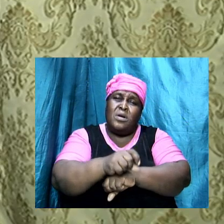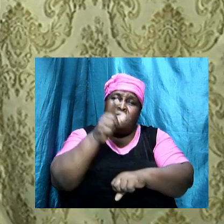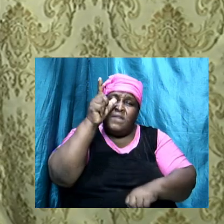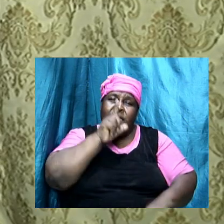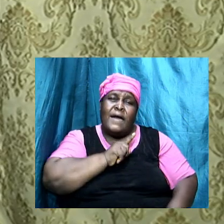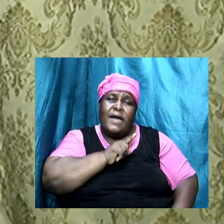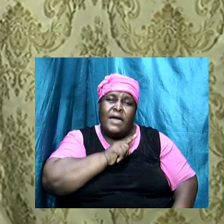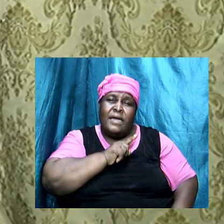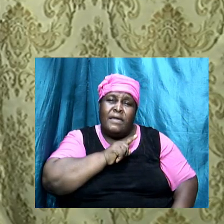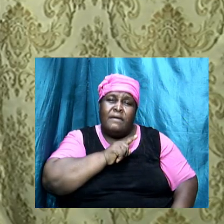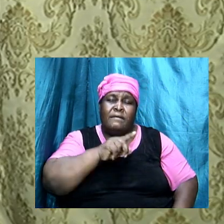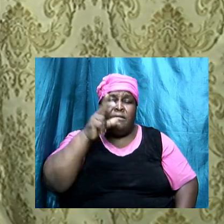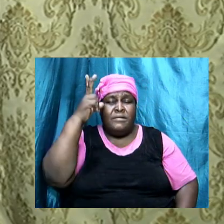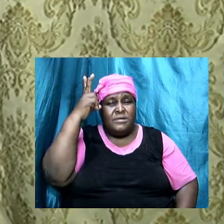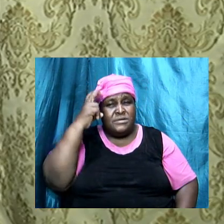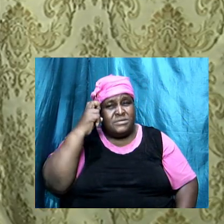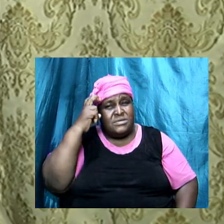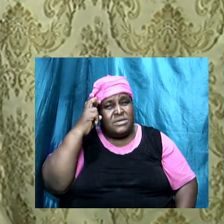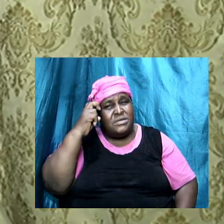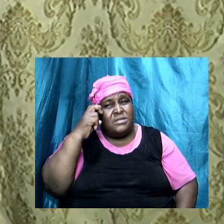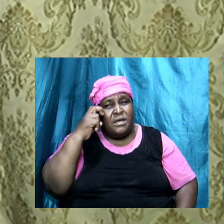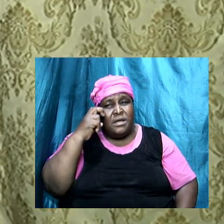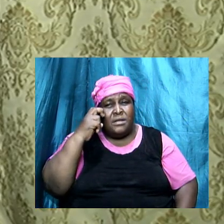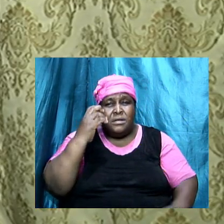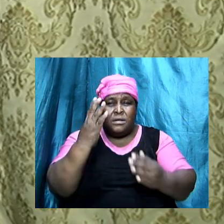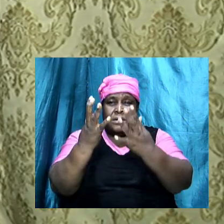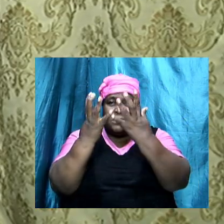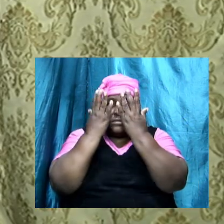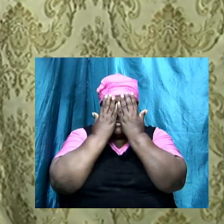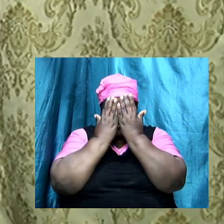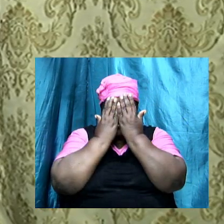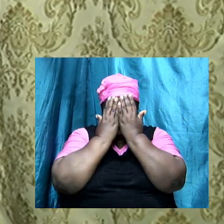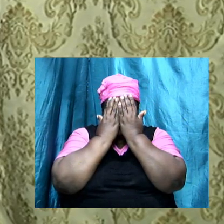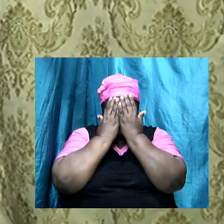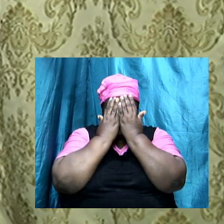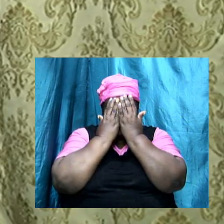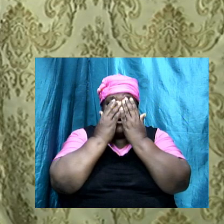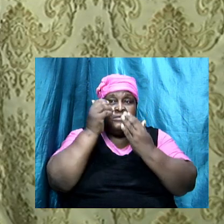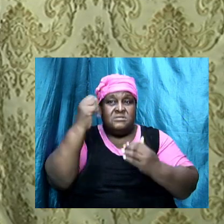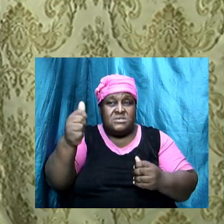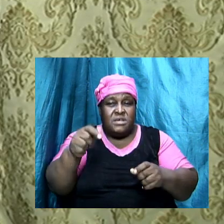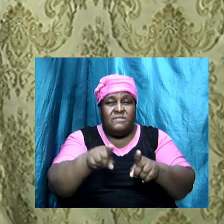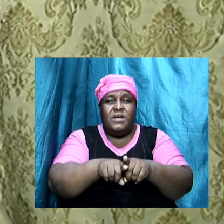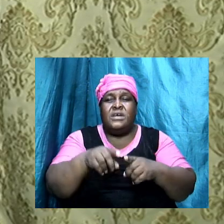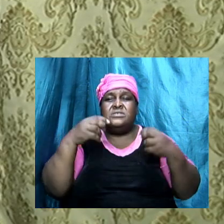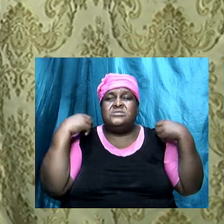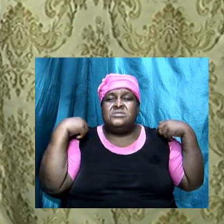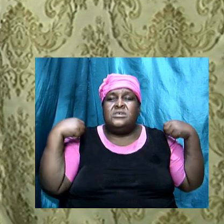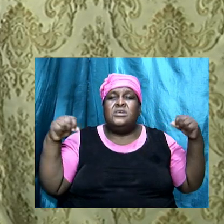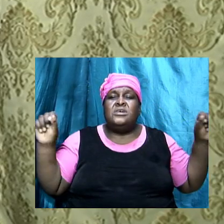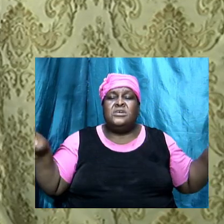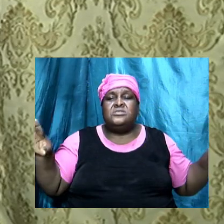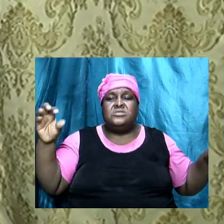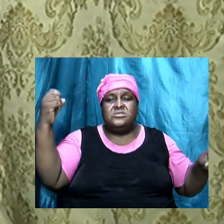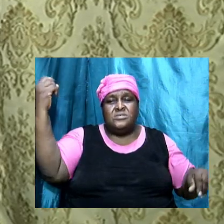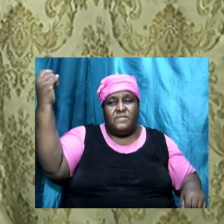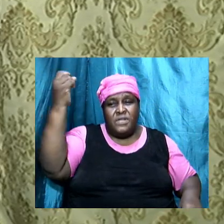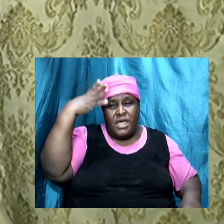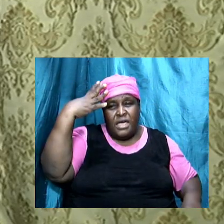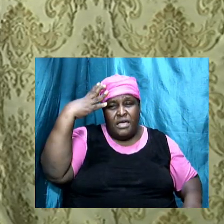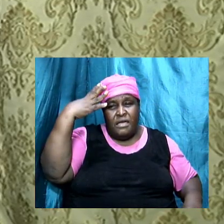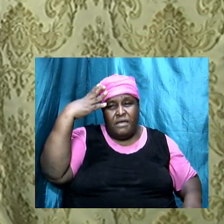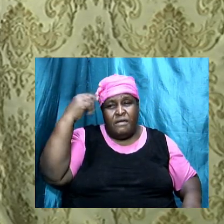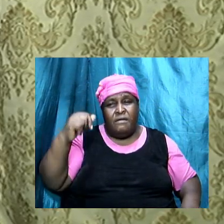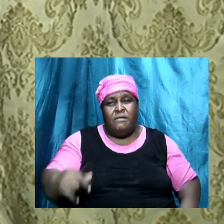Disguise themselves as angels of light and become purveyors of false doctrine. Let us not think